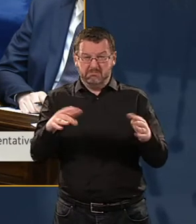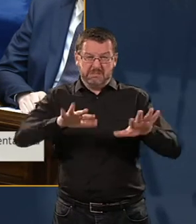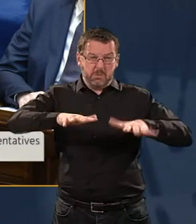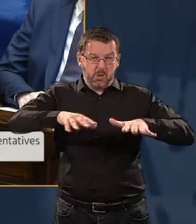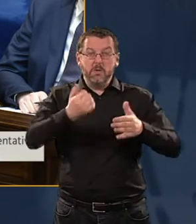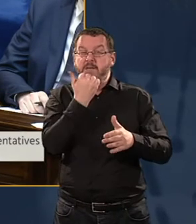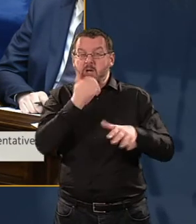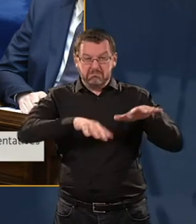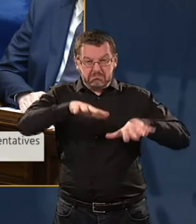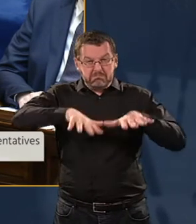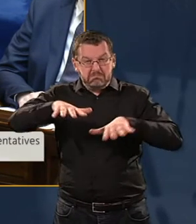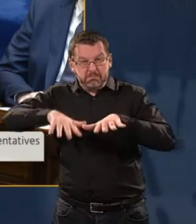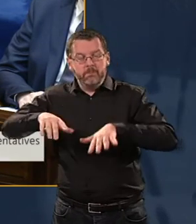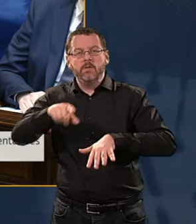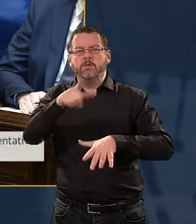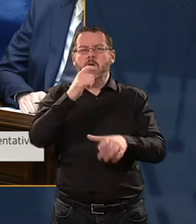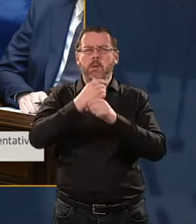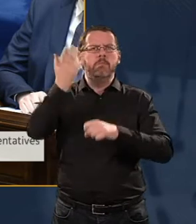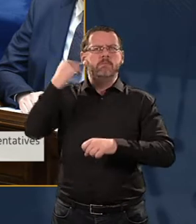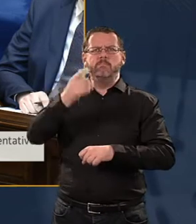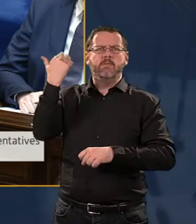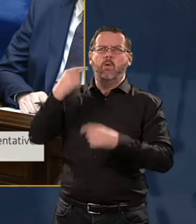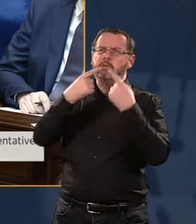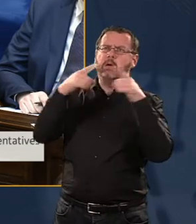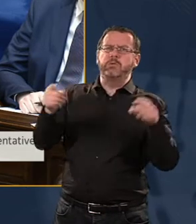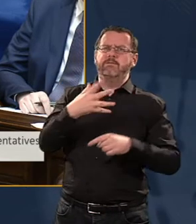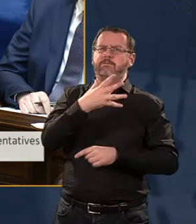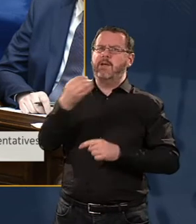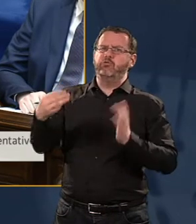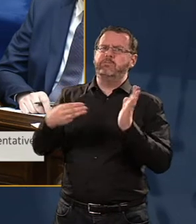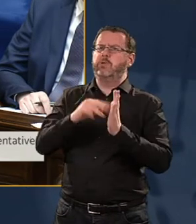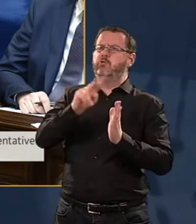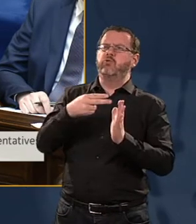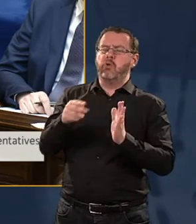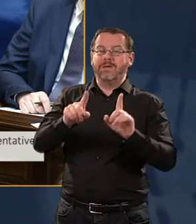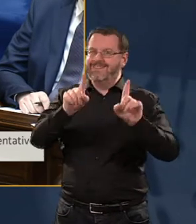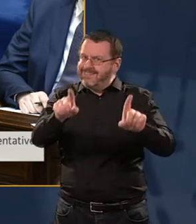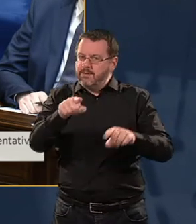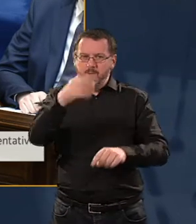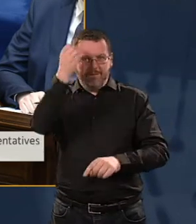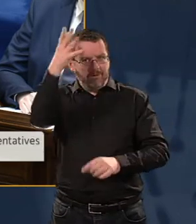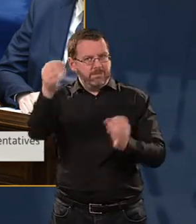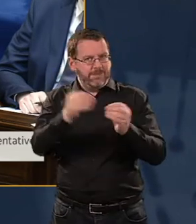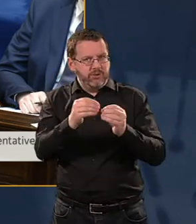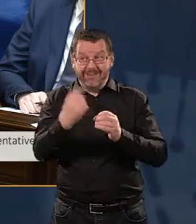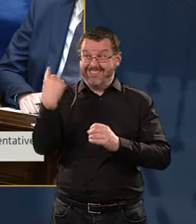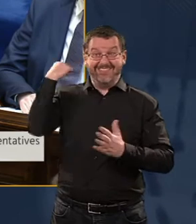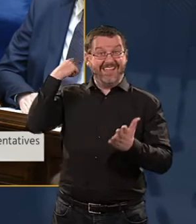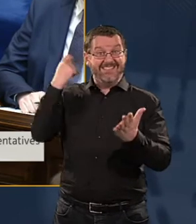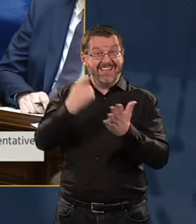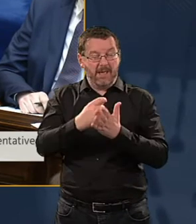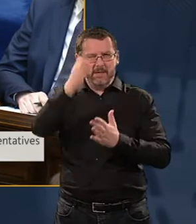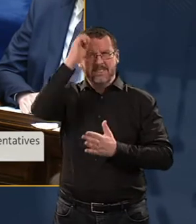When you refer to the original cost of 500 million euros, that original cost estimate, what you neglected to mention is that original cost